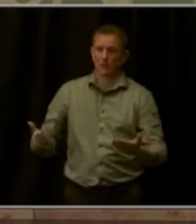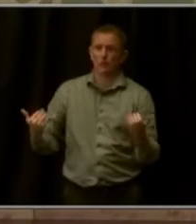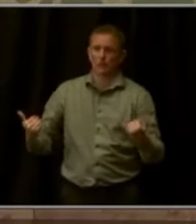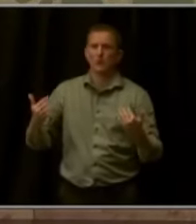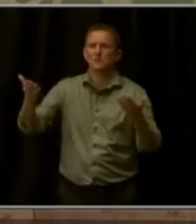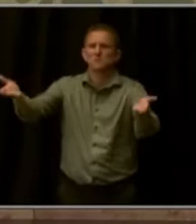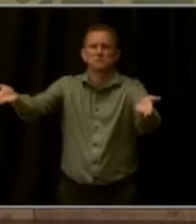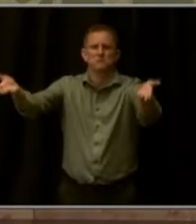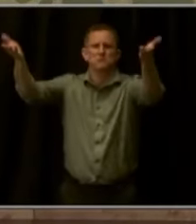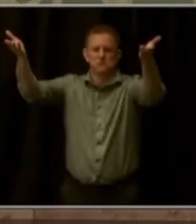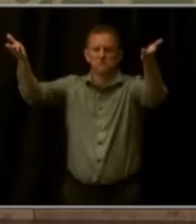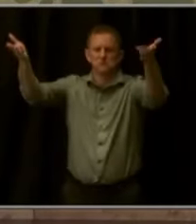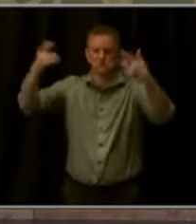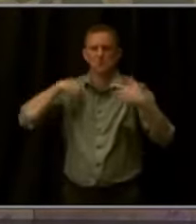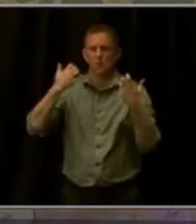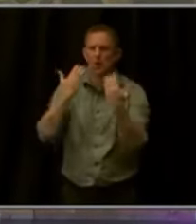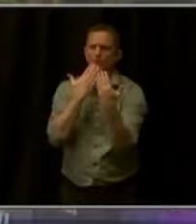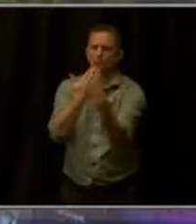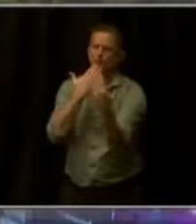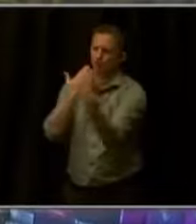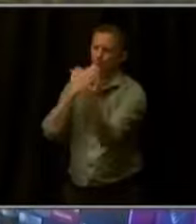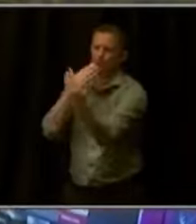can express our gratitude for their service.